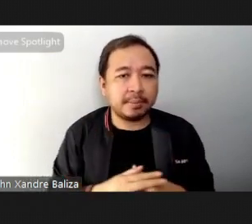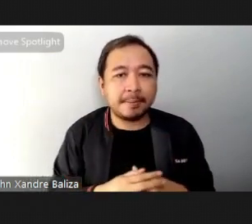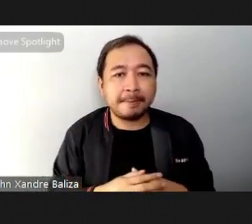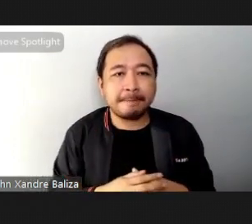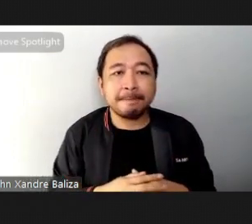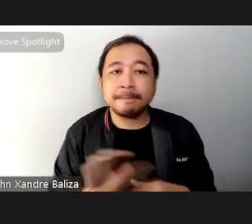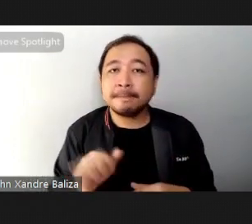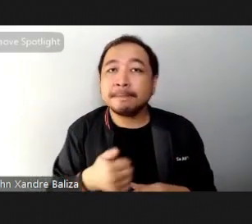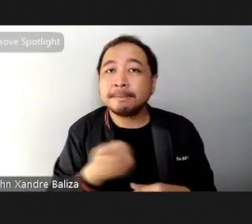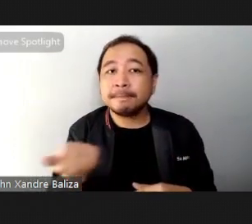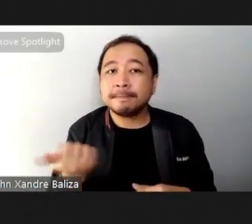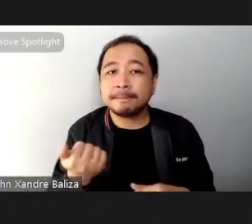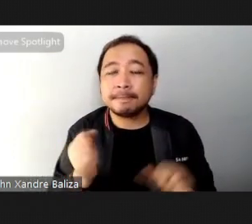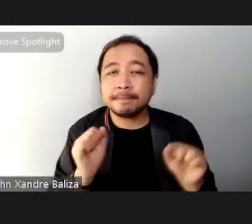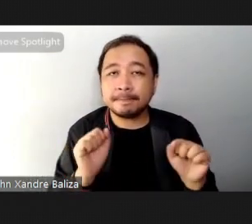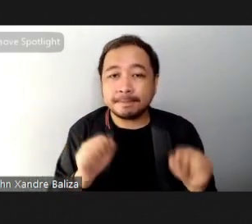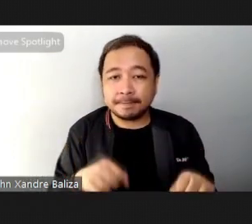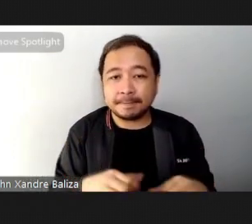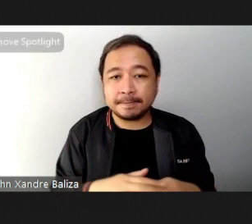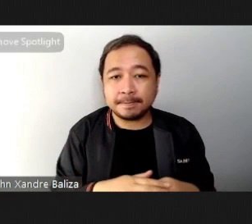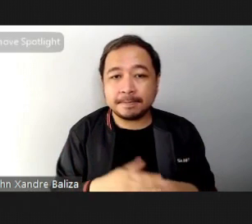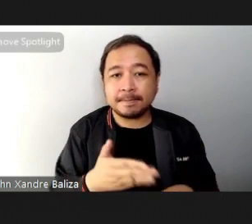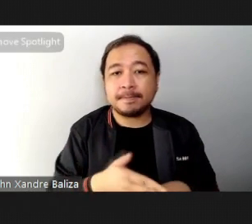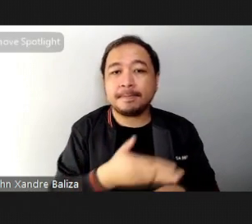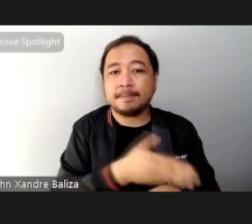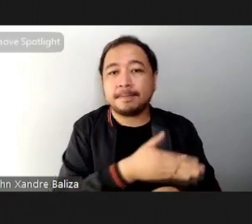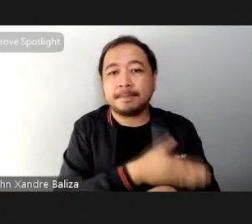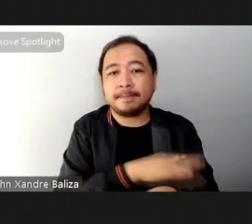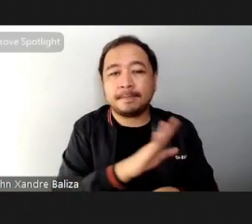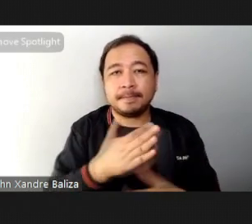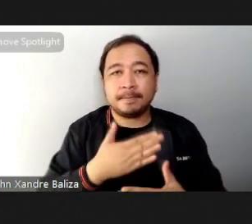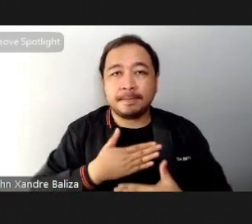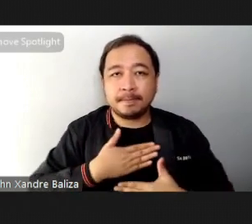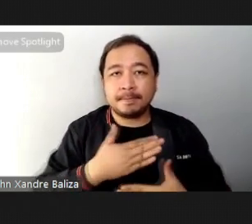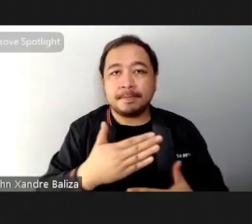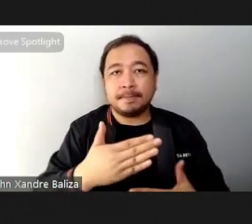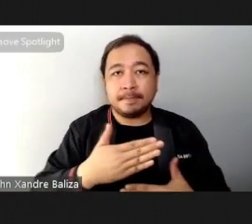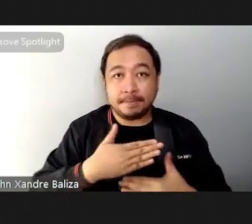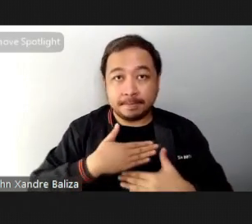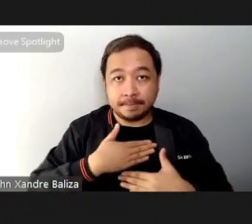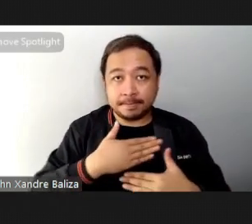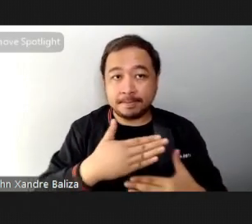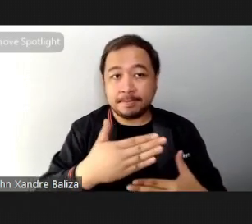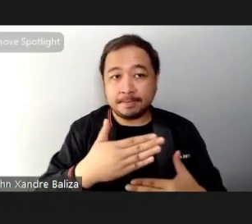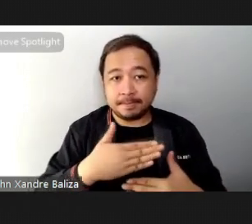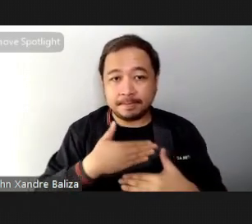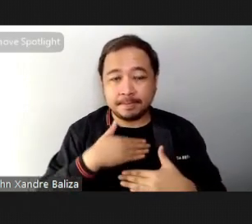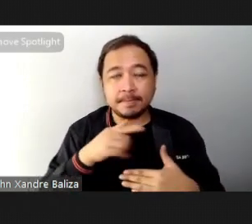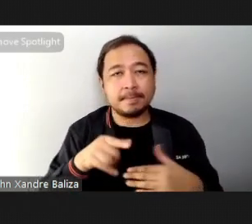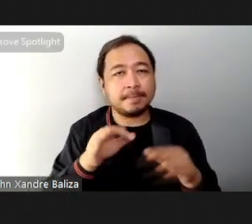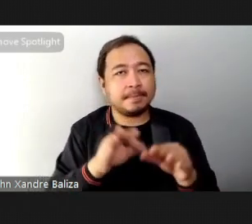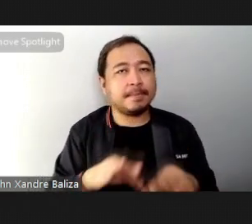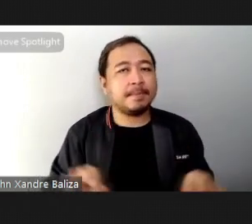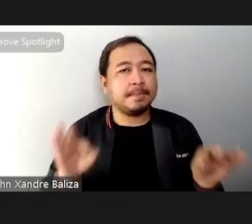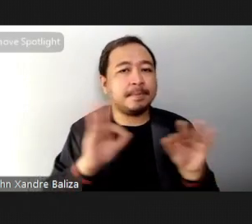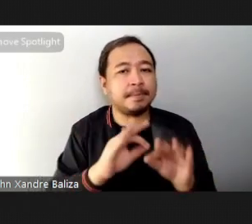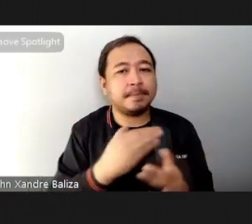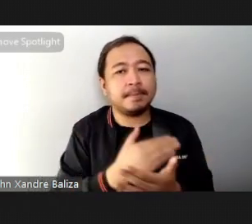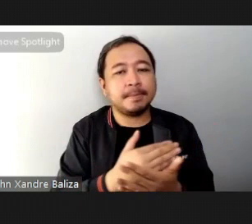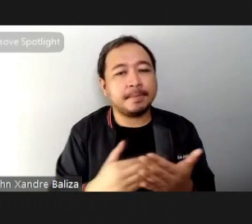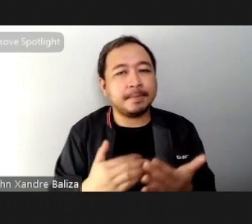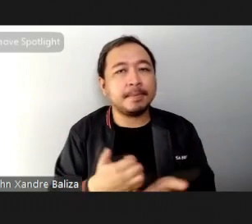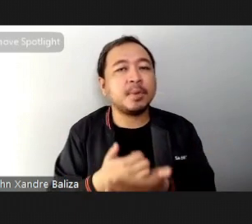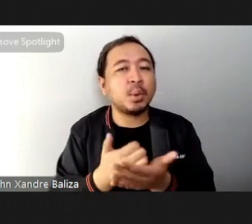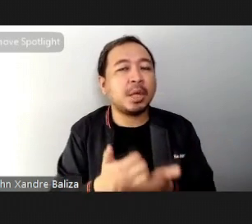do is also improve on breathing exercises breathing is an important aspect to calm